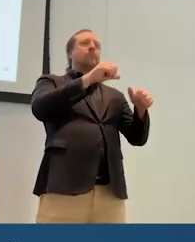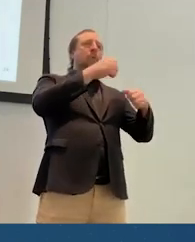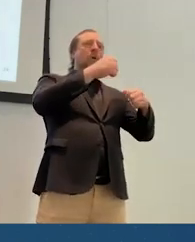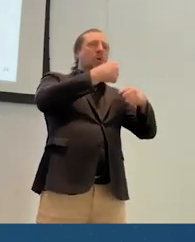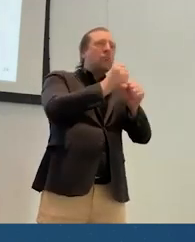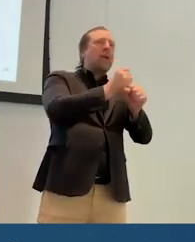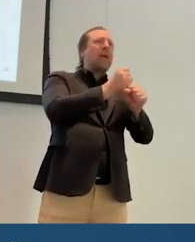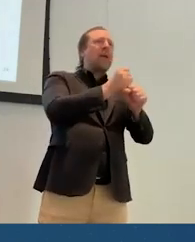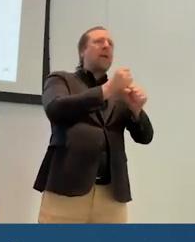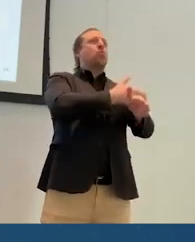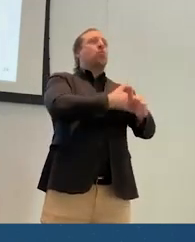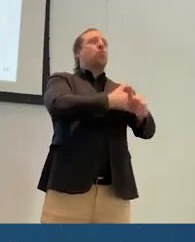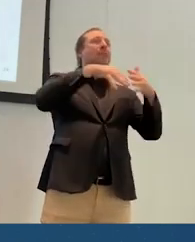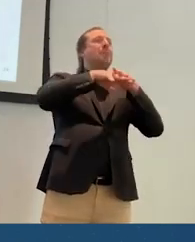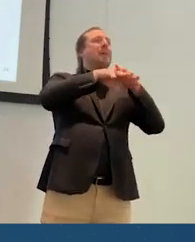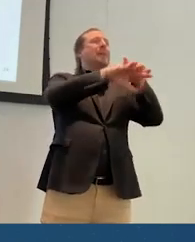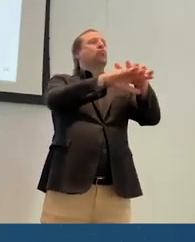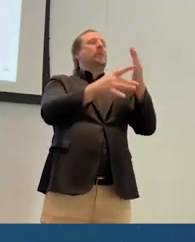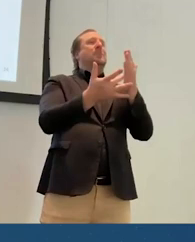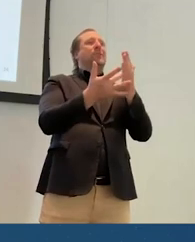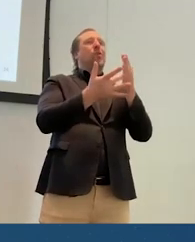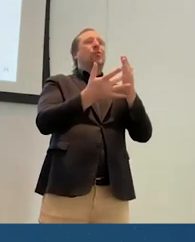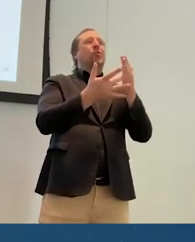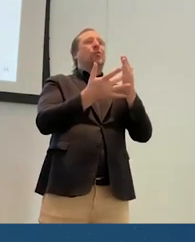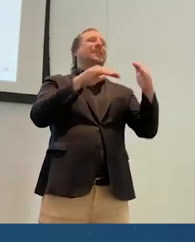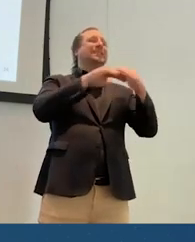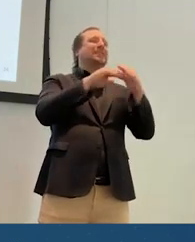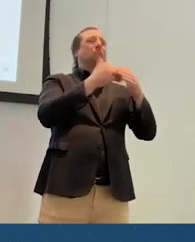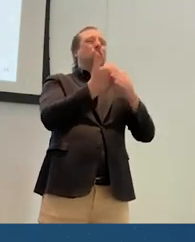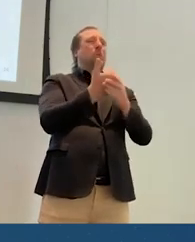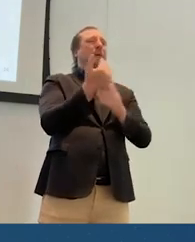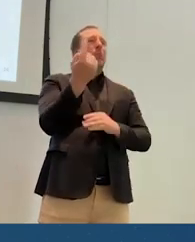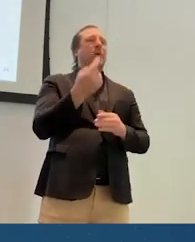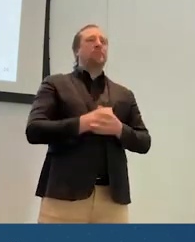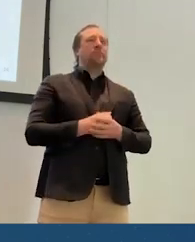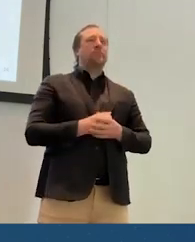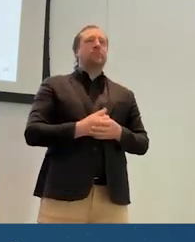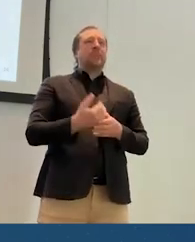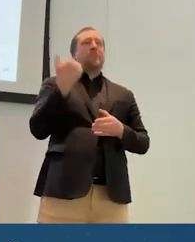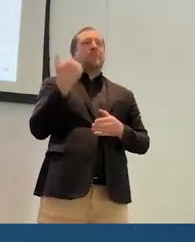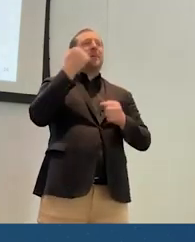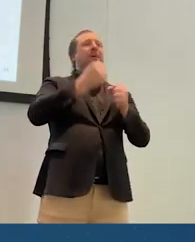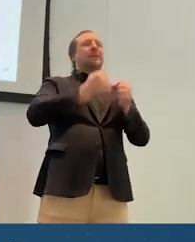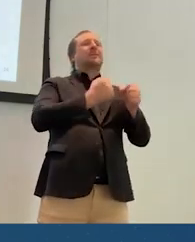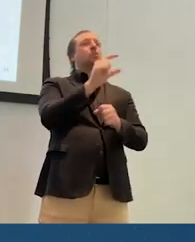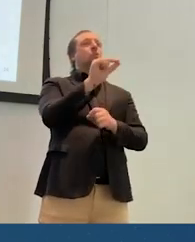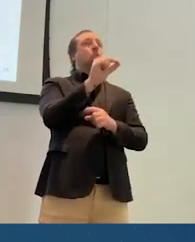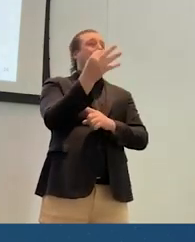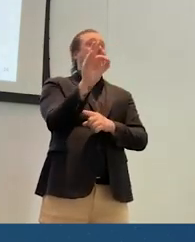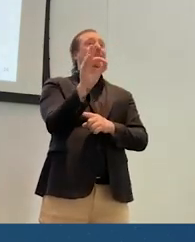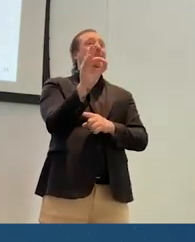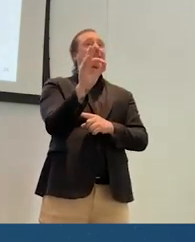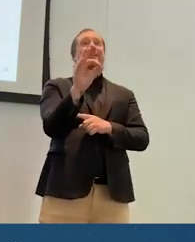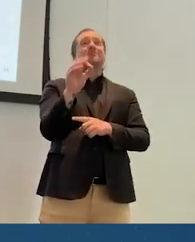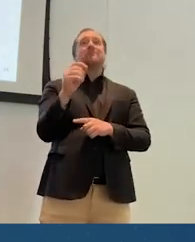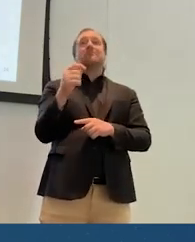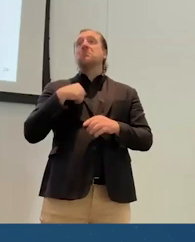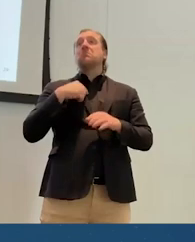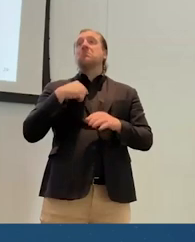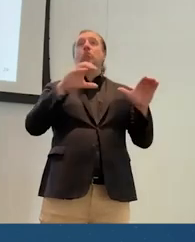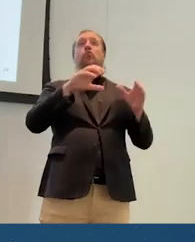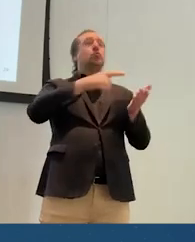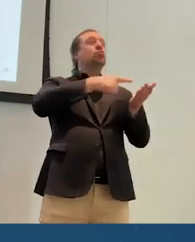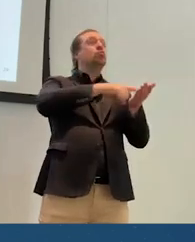accessible to everyone. So back in 2019, I was doing some